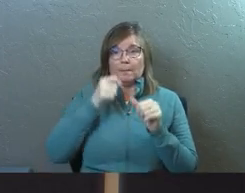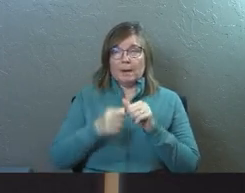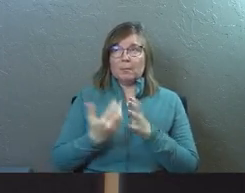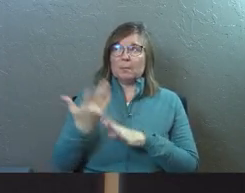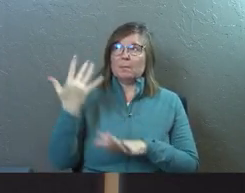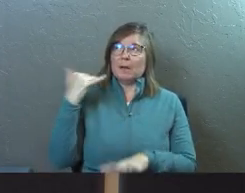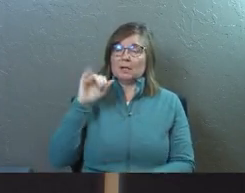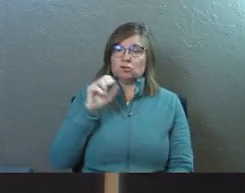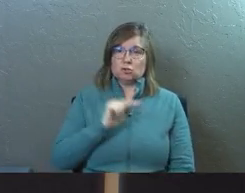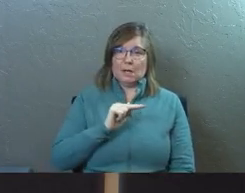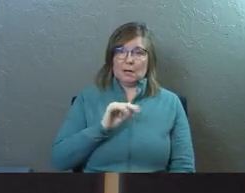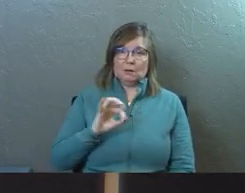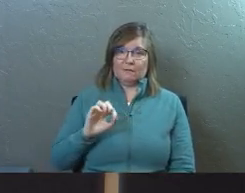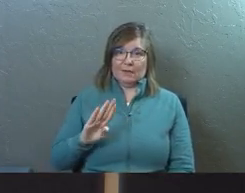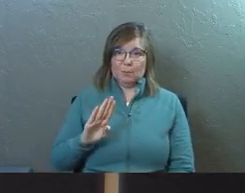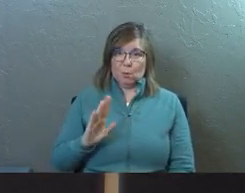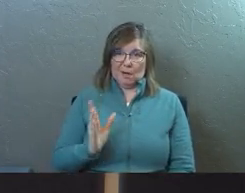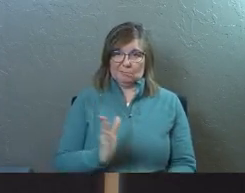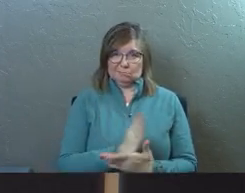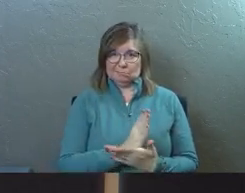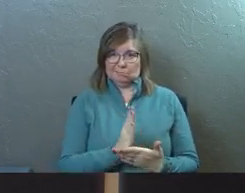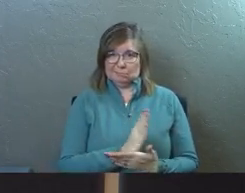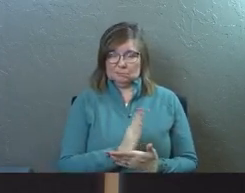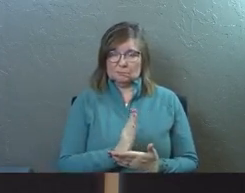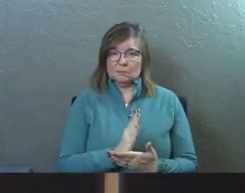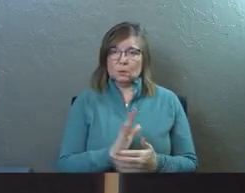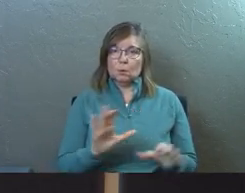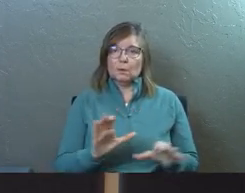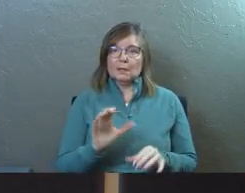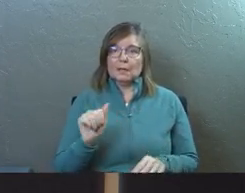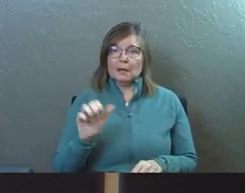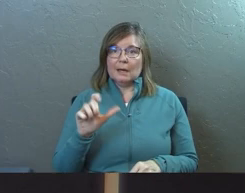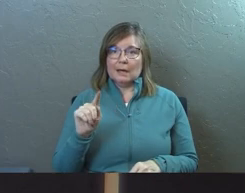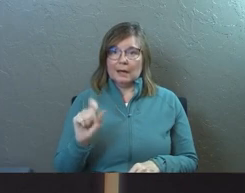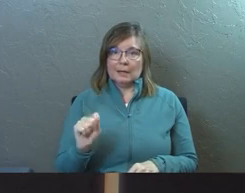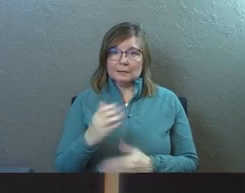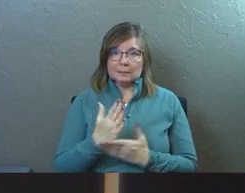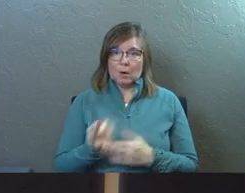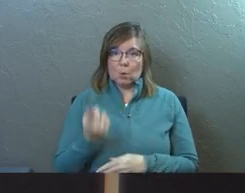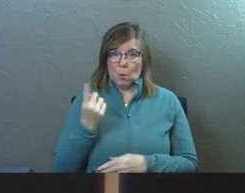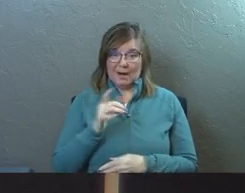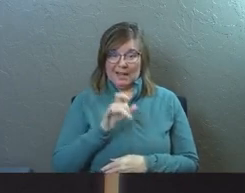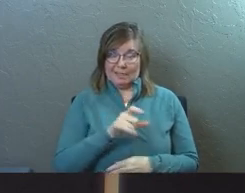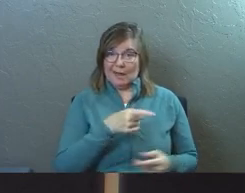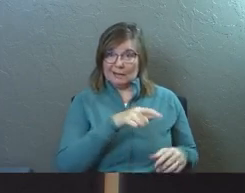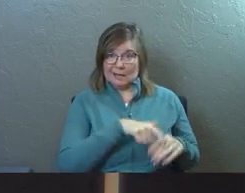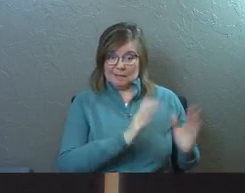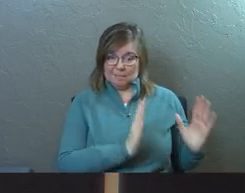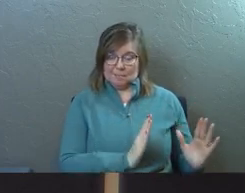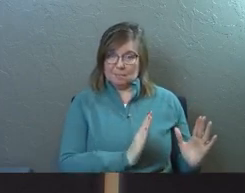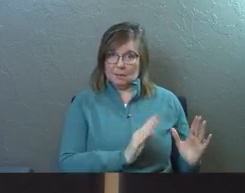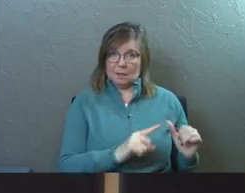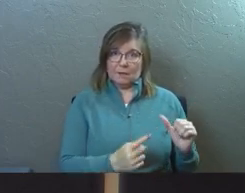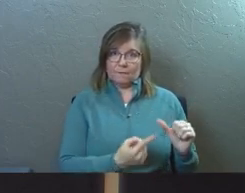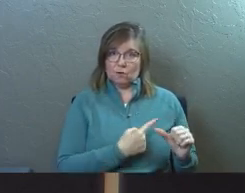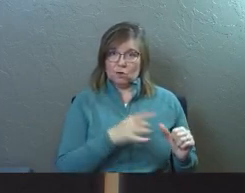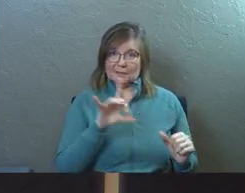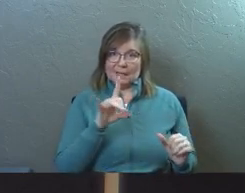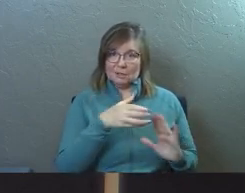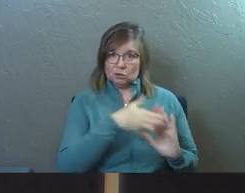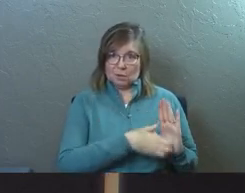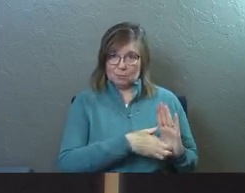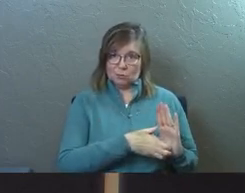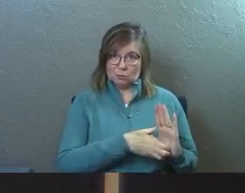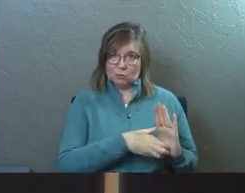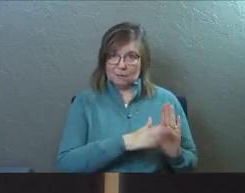us in January, February, we did Acts Part 1. And there we did the first eight chapters in the book of Acts. And just so that you